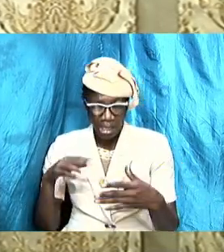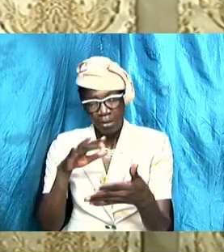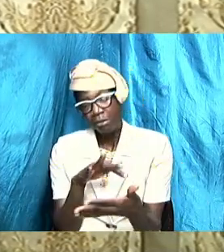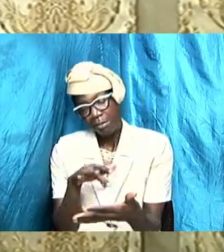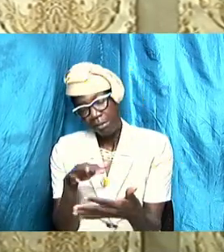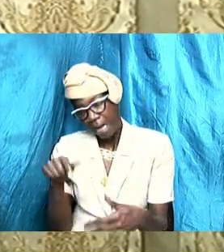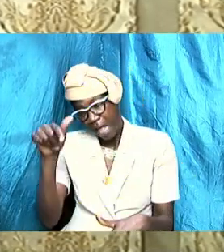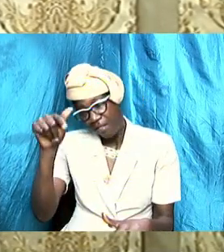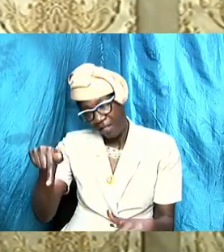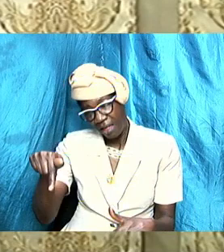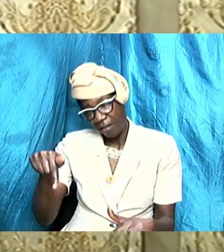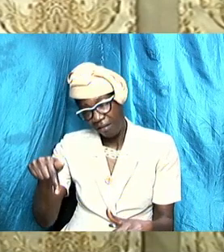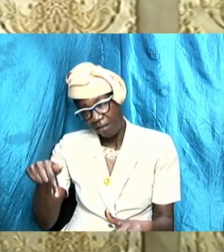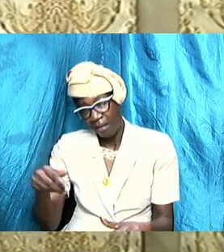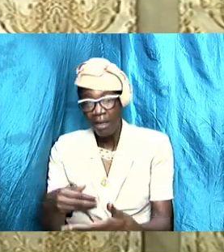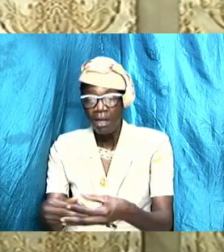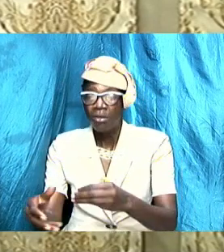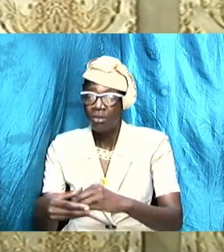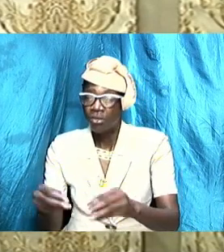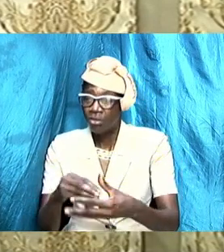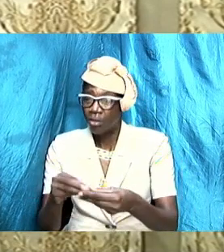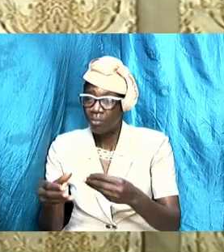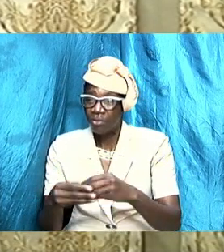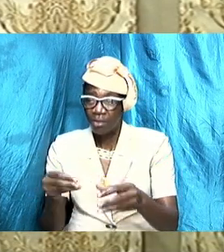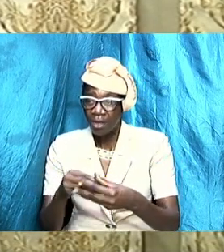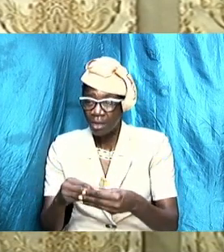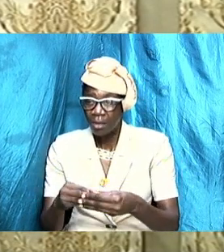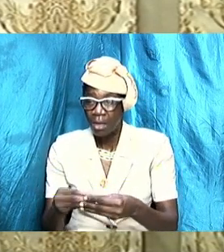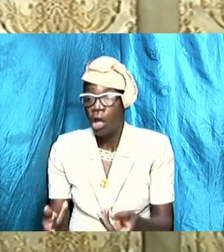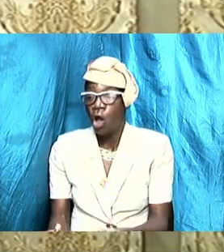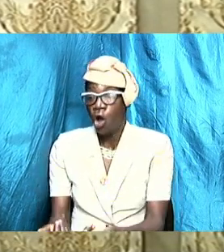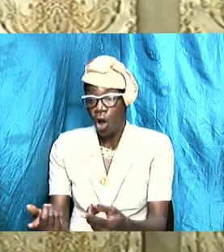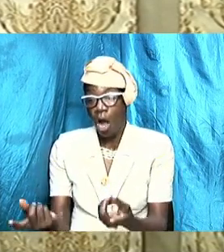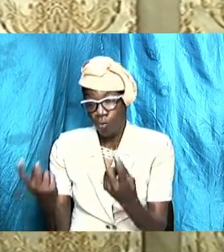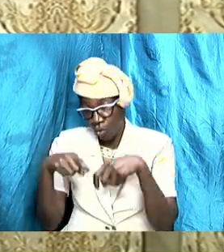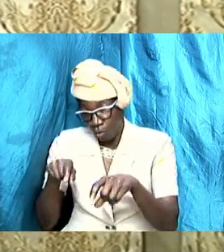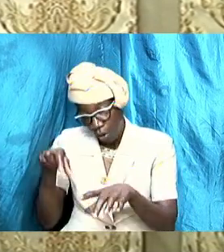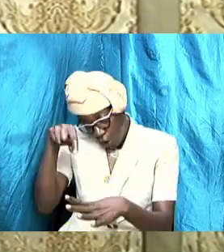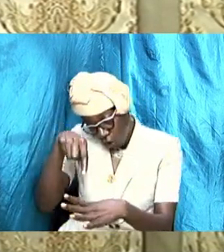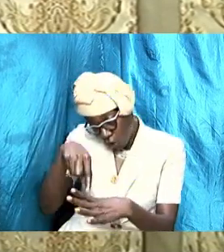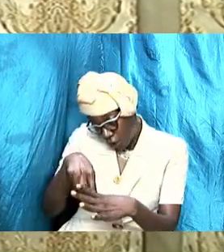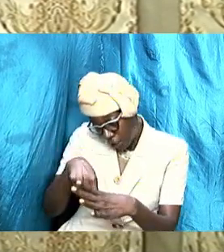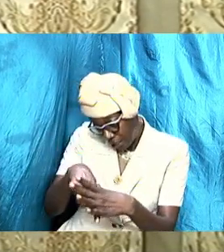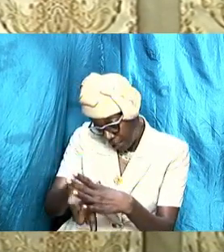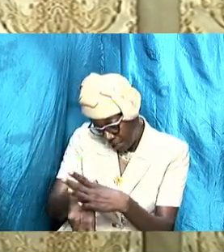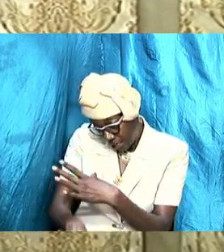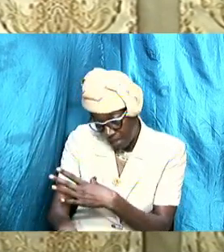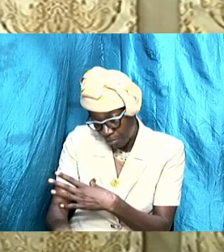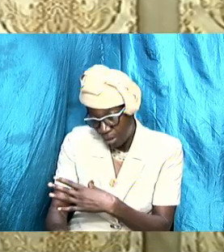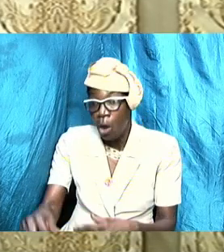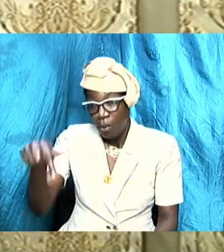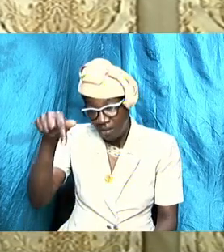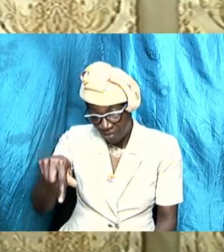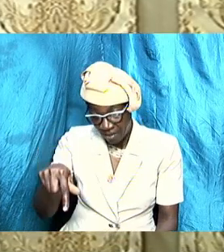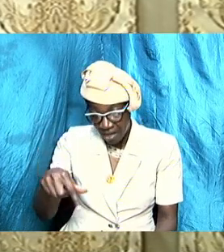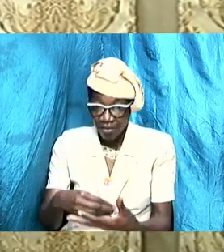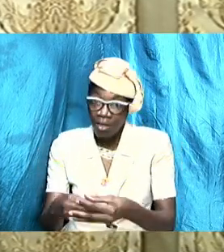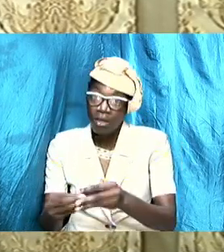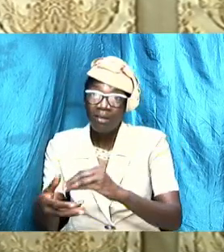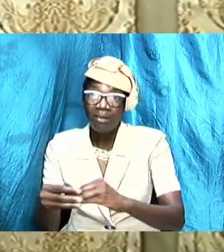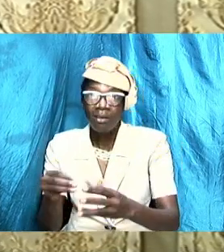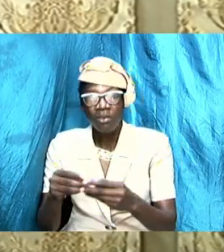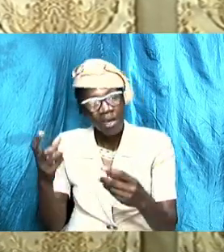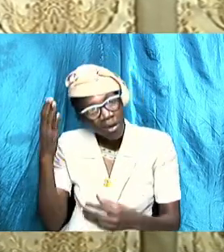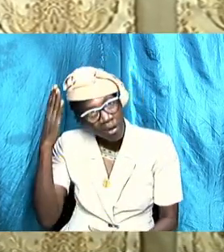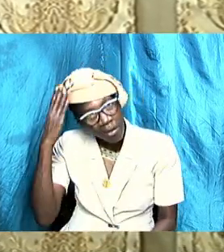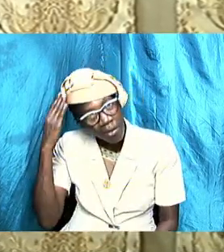area and we are dealing so in depth with this particular subject matter? It would be